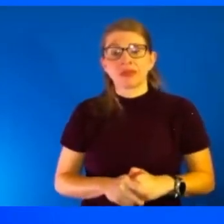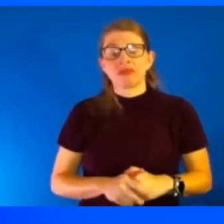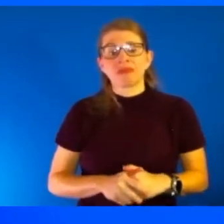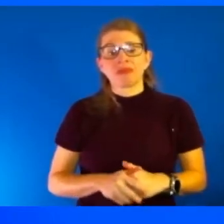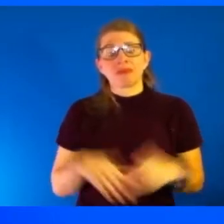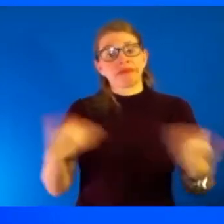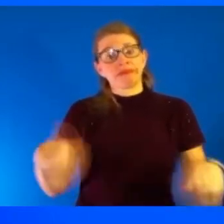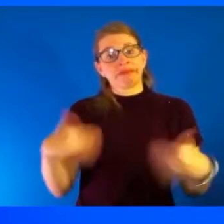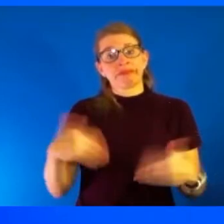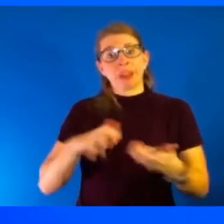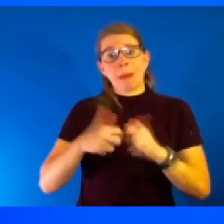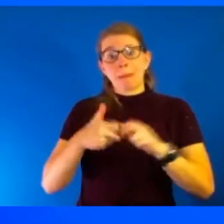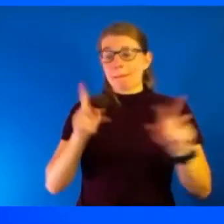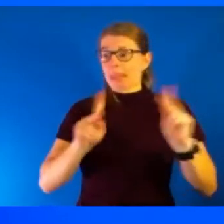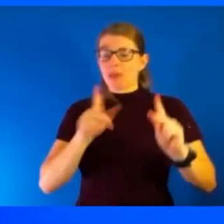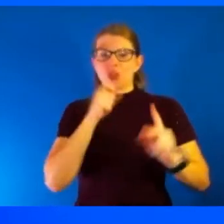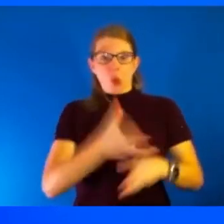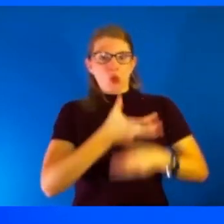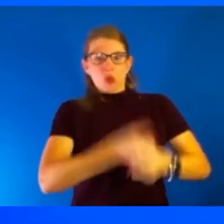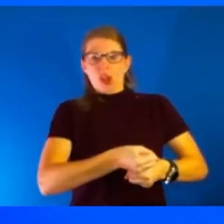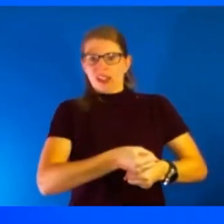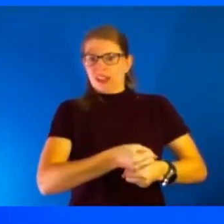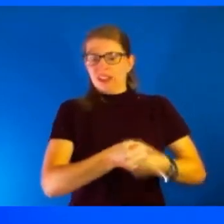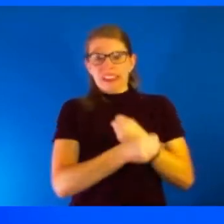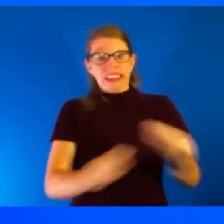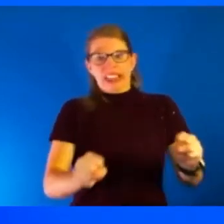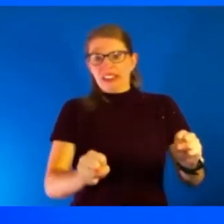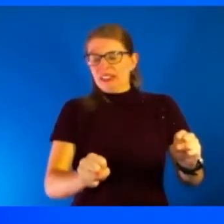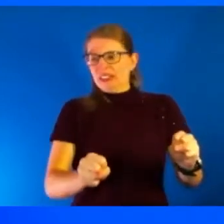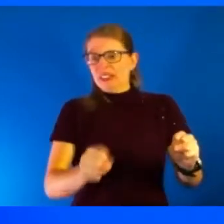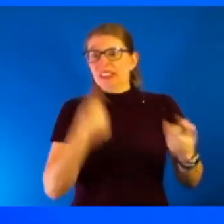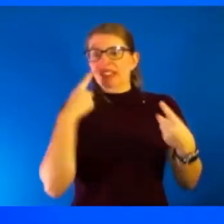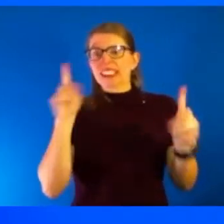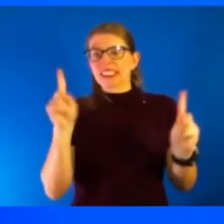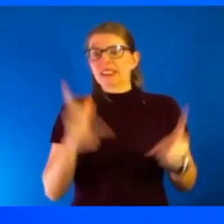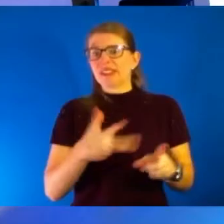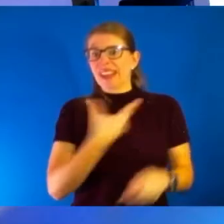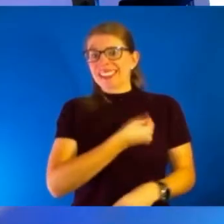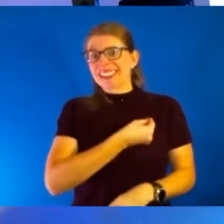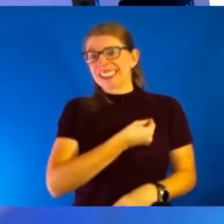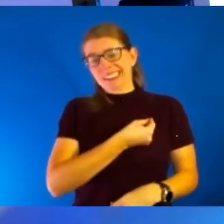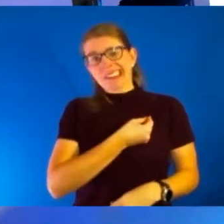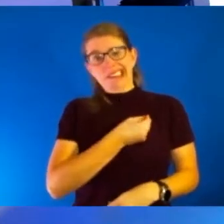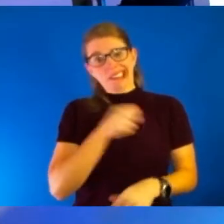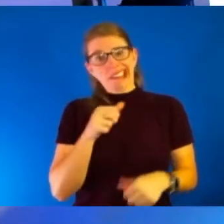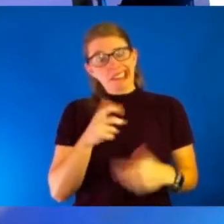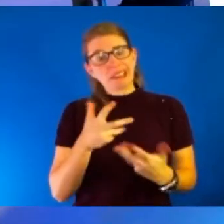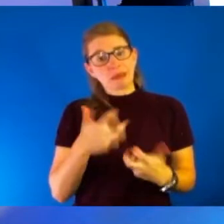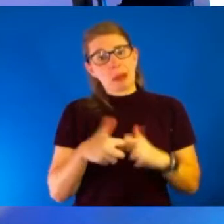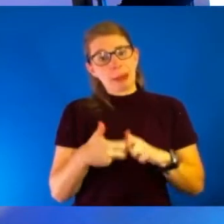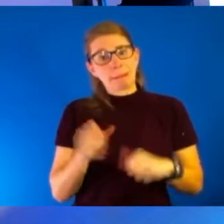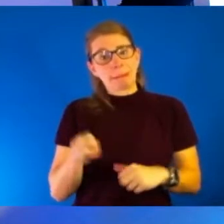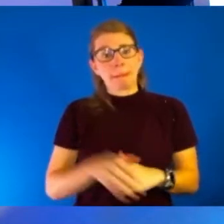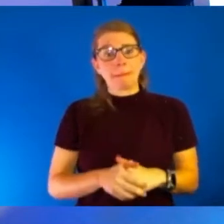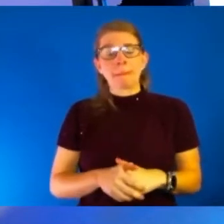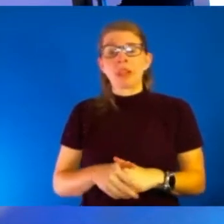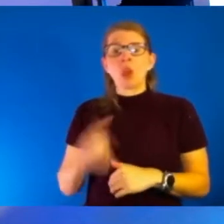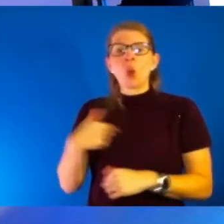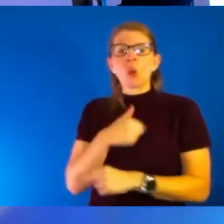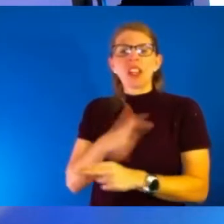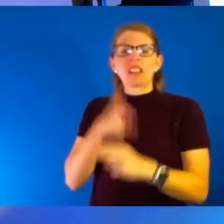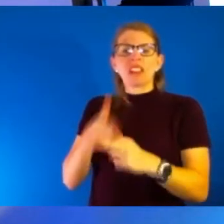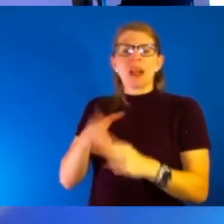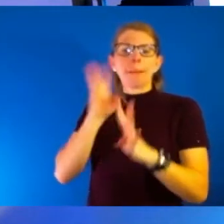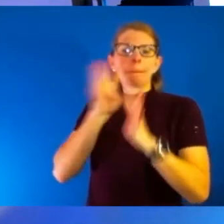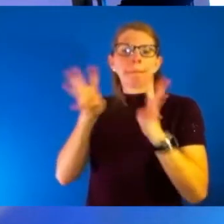don't trust, uh, these safe, uh, and effective vaccines. You know, I thought we call that the made up news network.